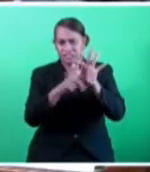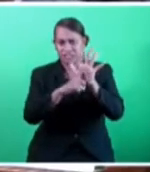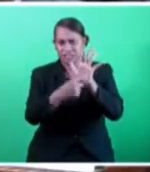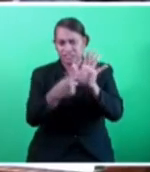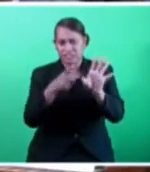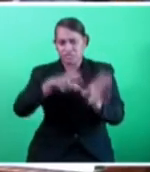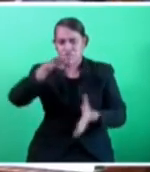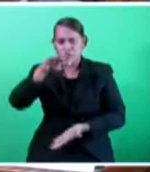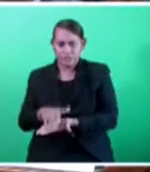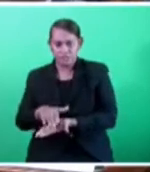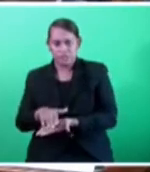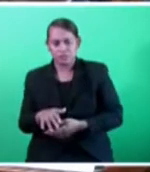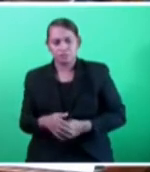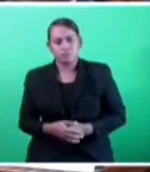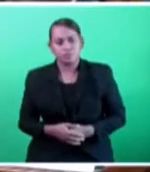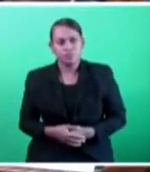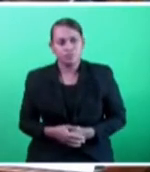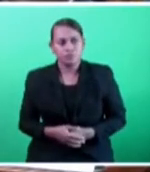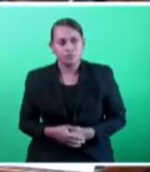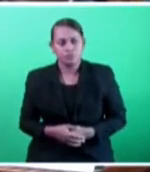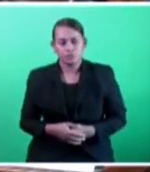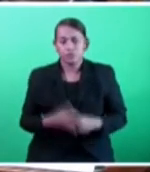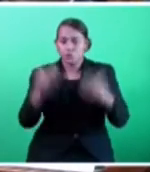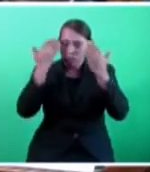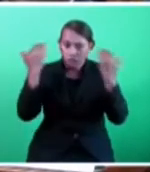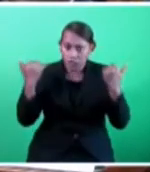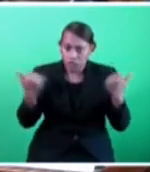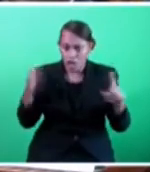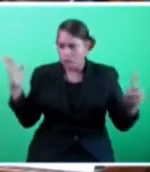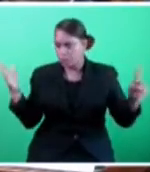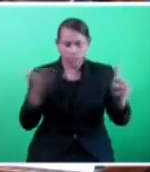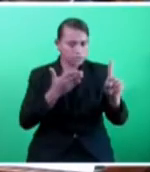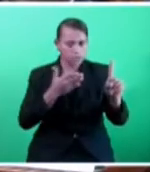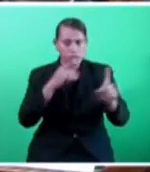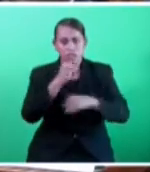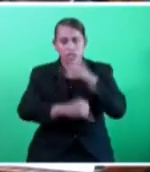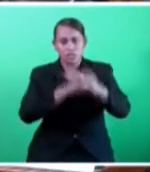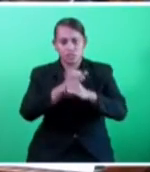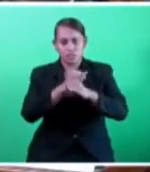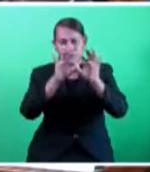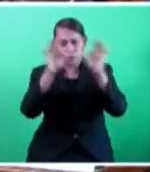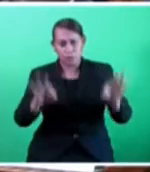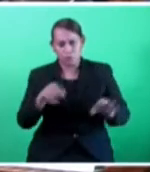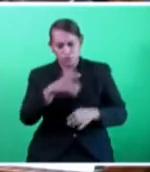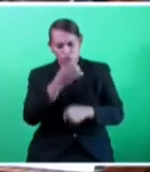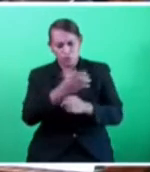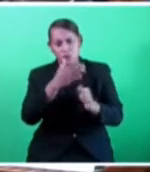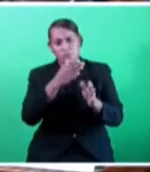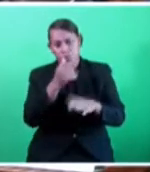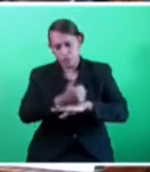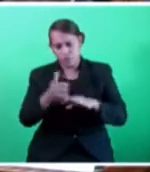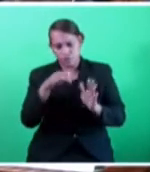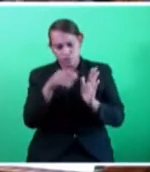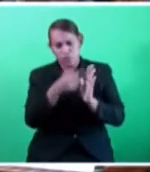Mr. Speaker says, aligned to the international framework and government agenda, Youth for Climate Action,